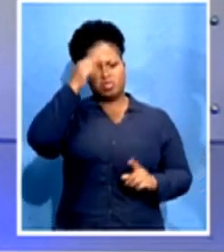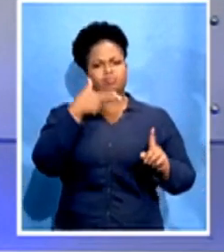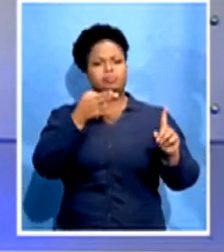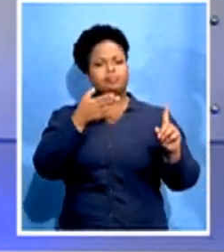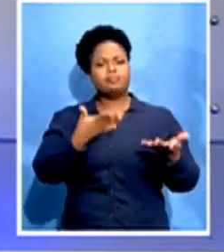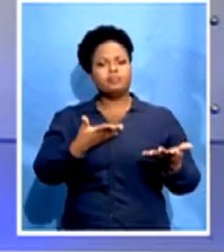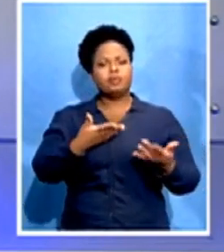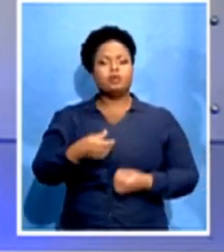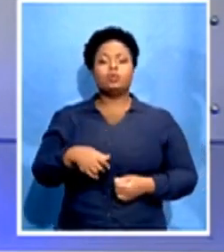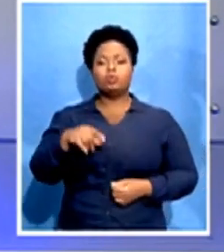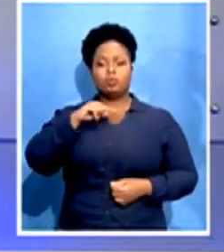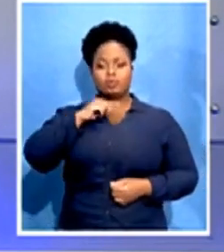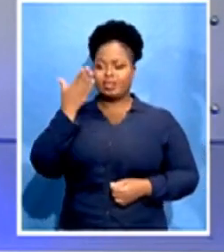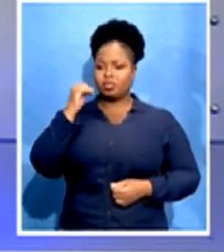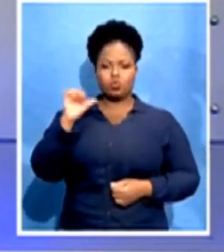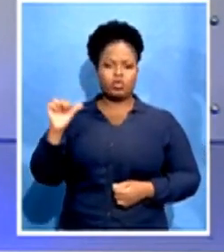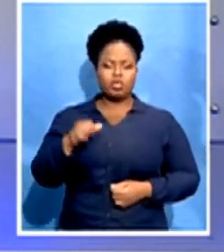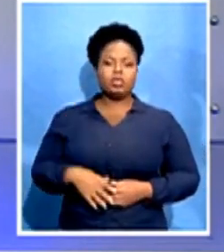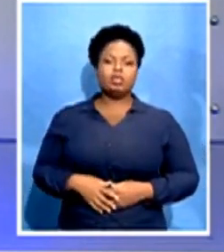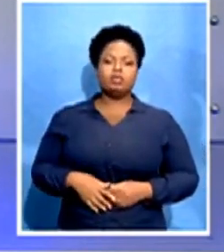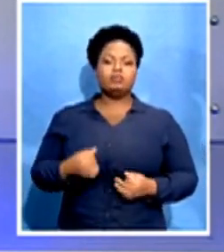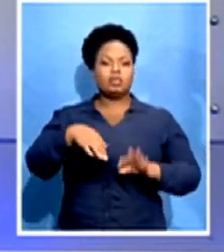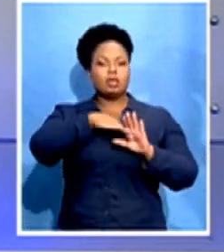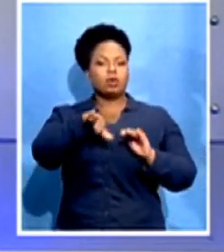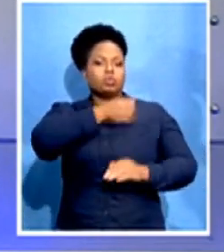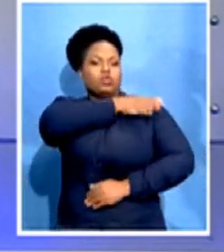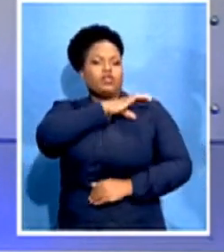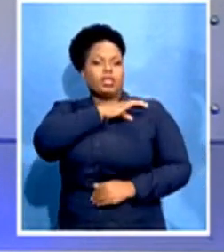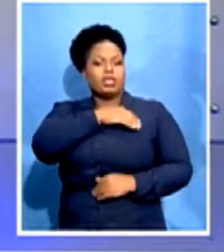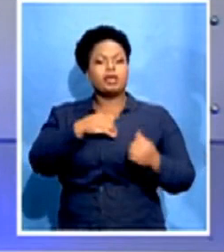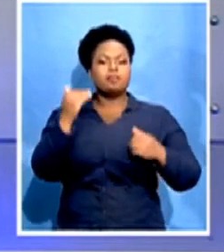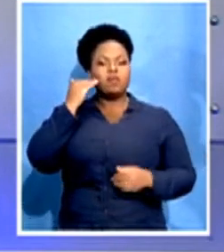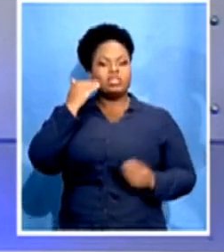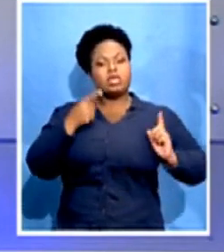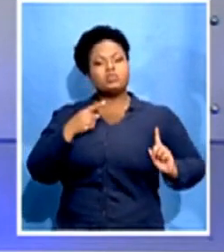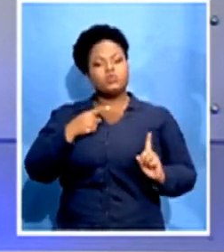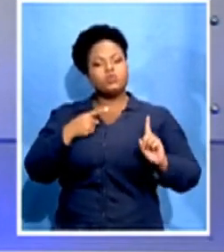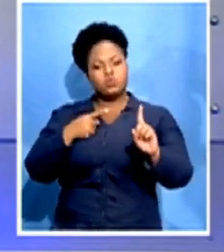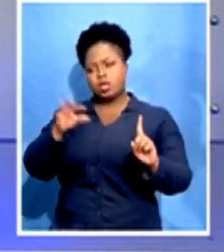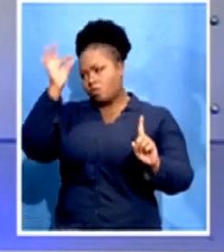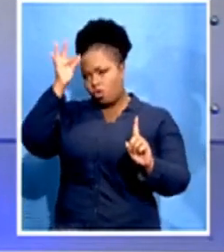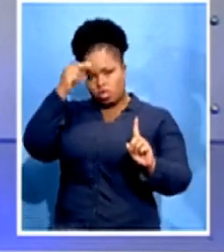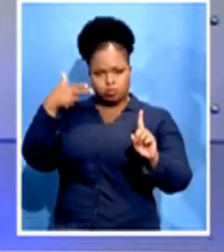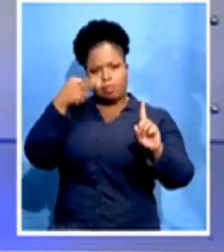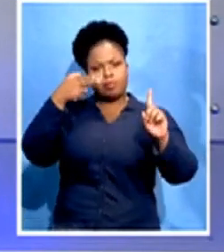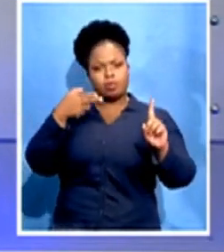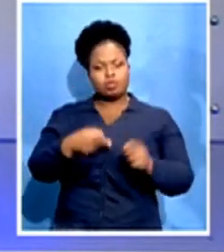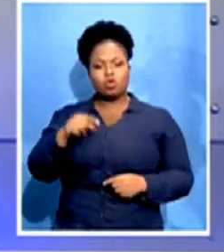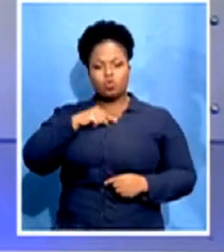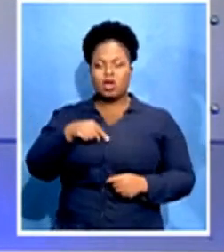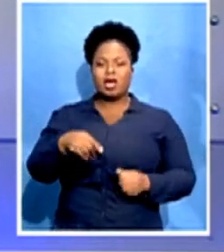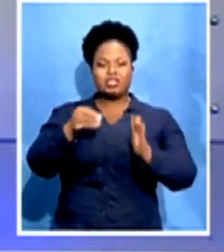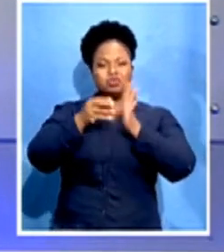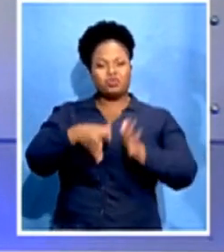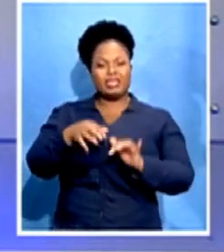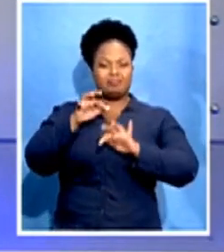Ndumba had just left a clinic in Bromfontein, Johannesburg, when he was shot as police fired rubber bullets to disperse protesting students.